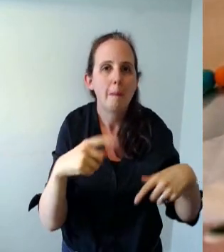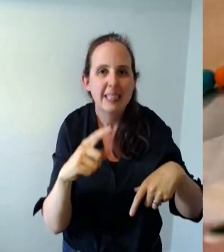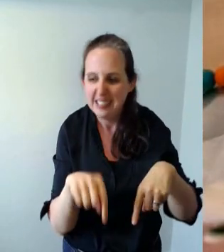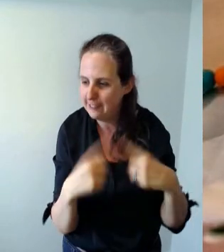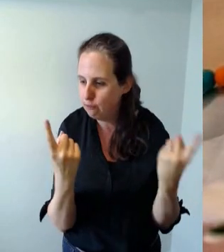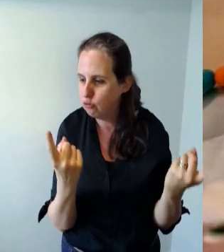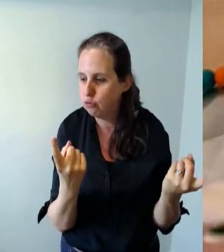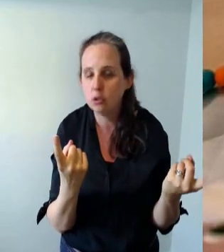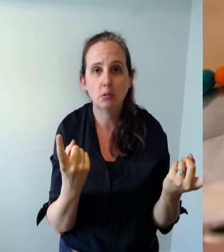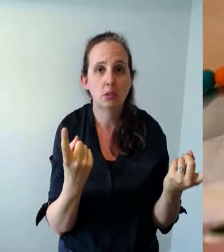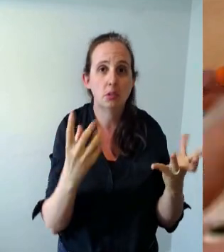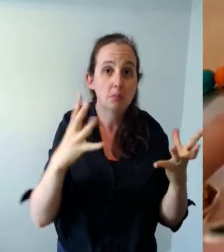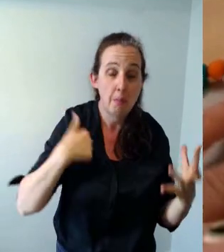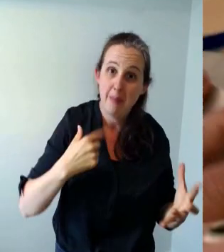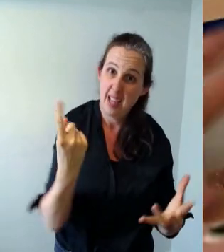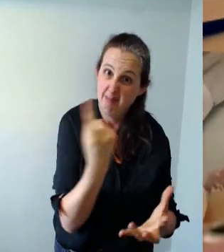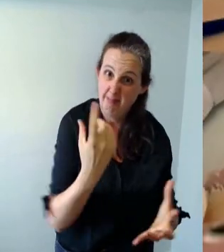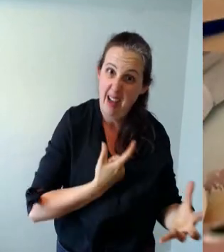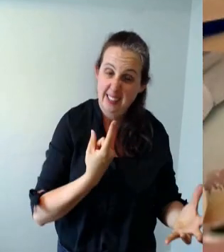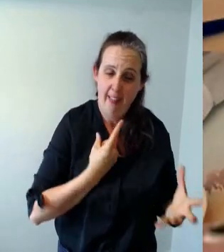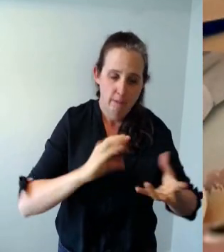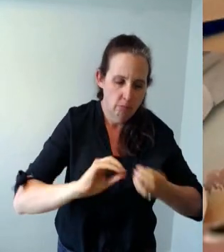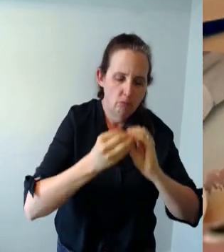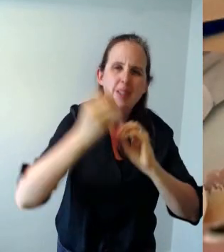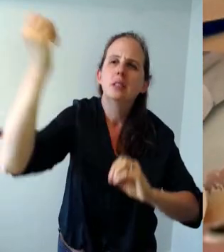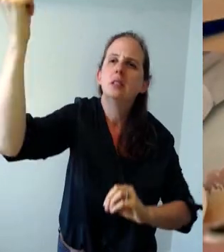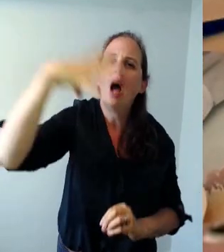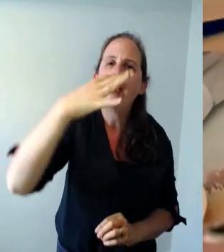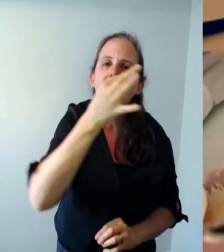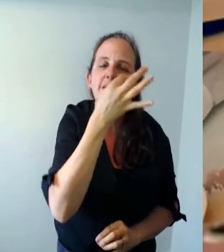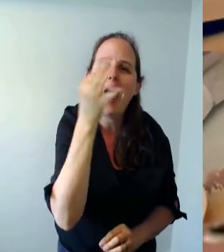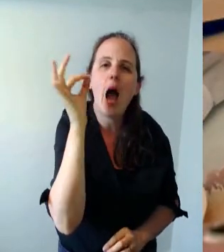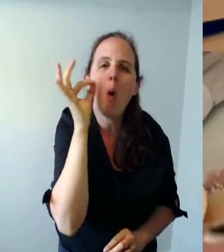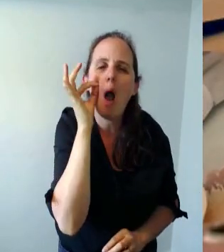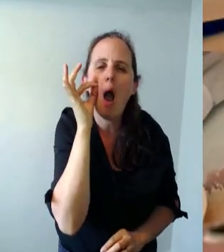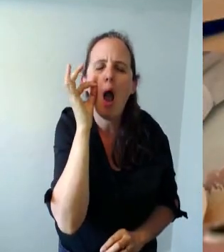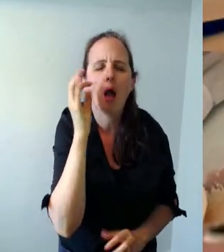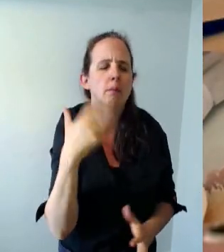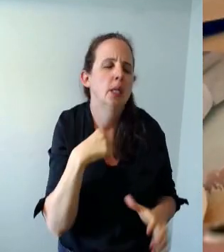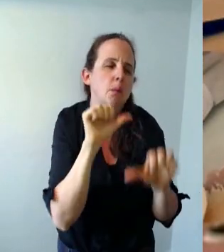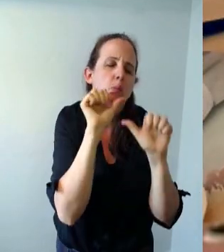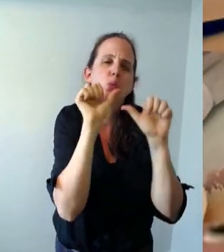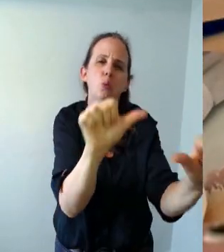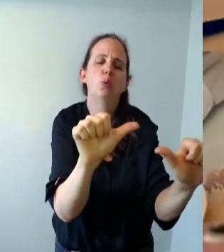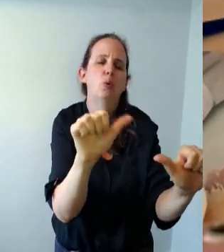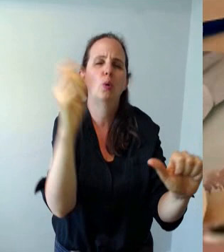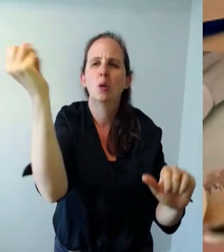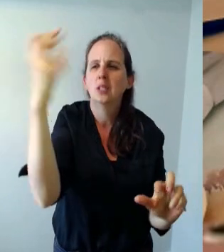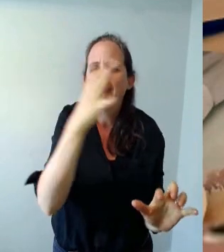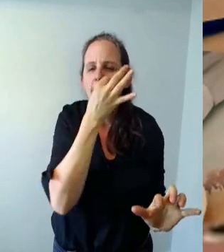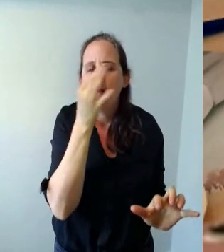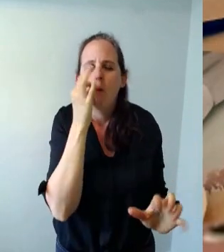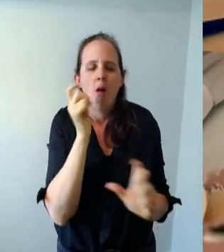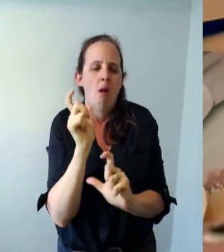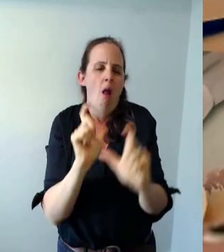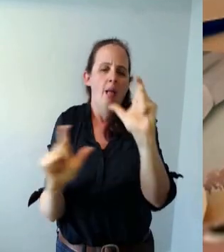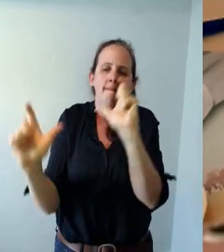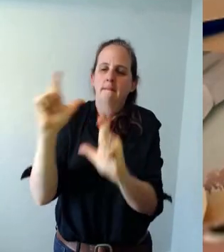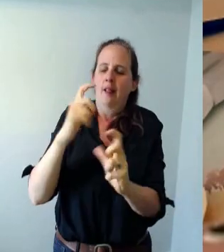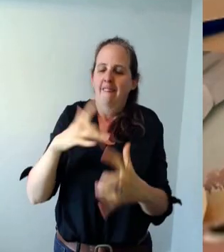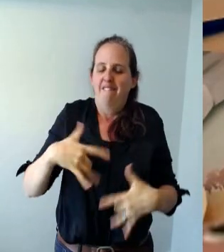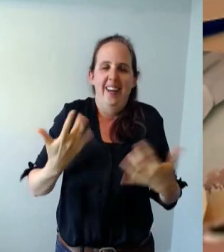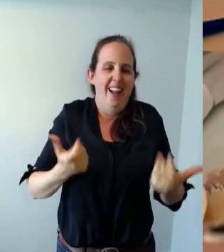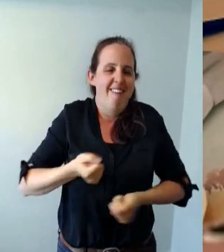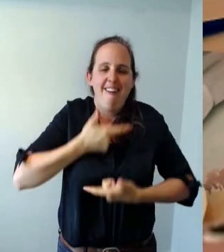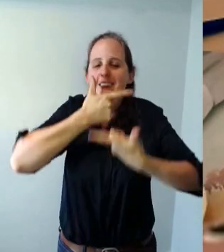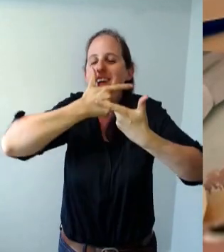i've created this little sunflower i do love good sunflower nice and cheerful all i've done with